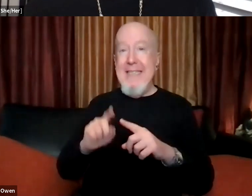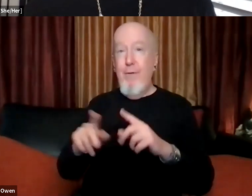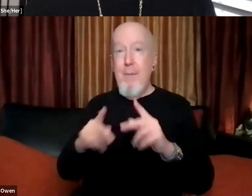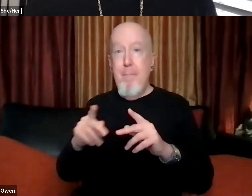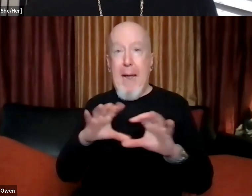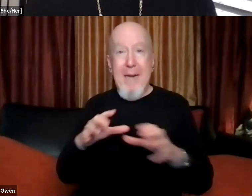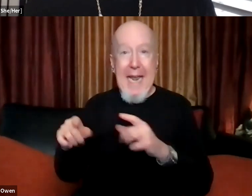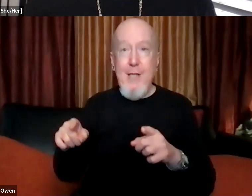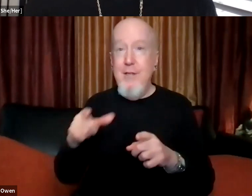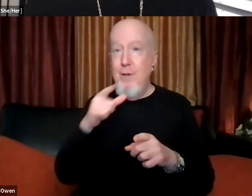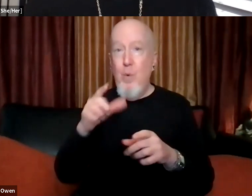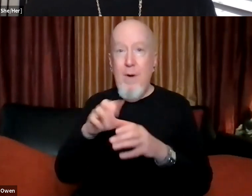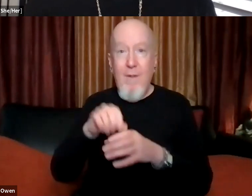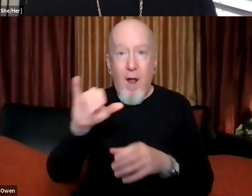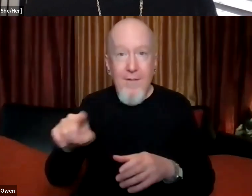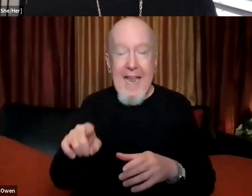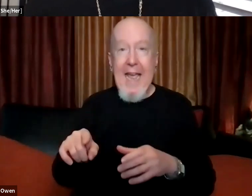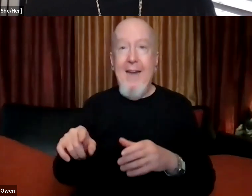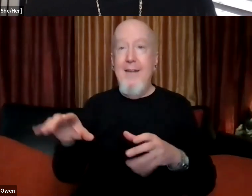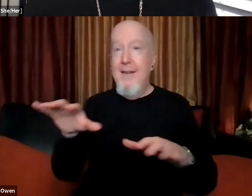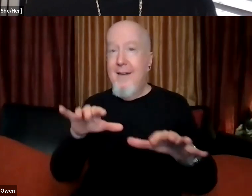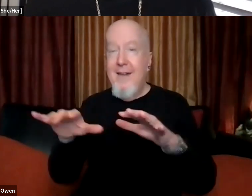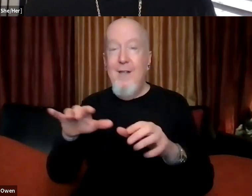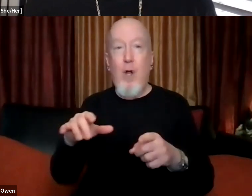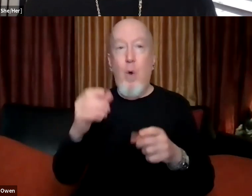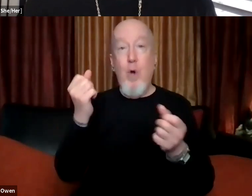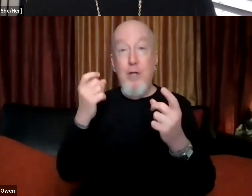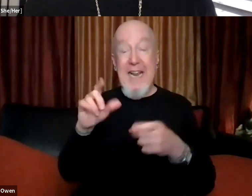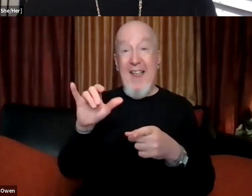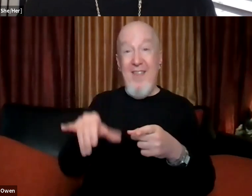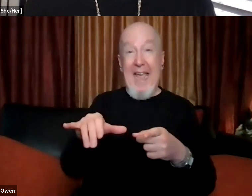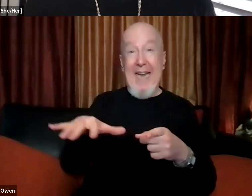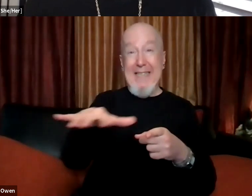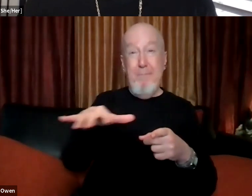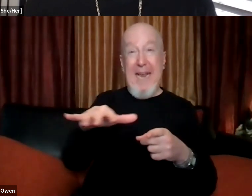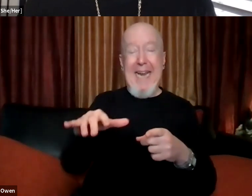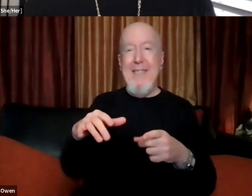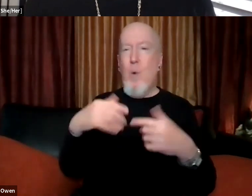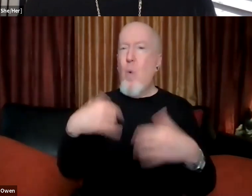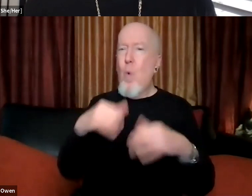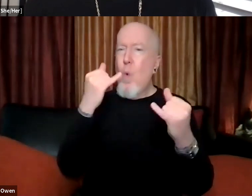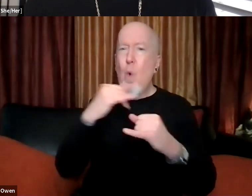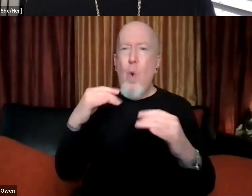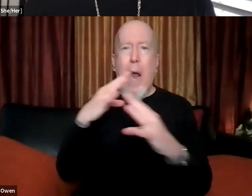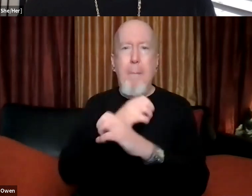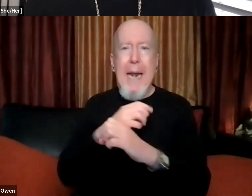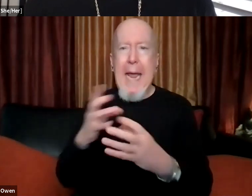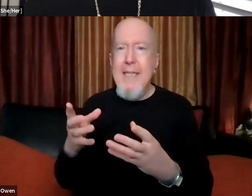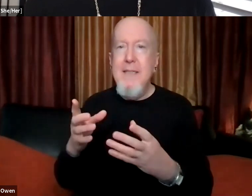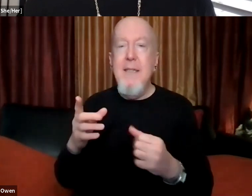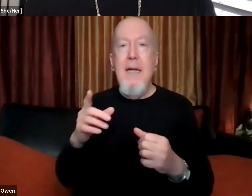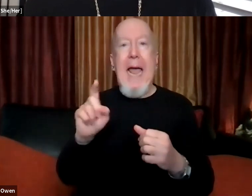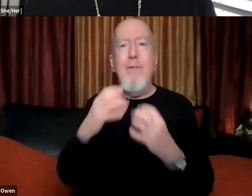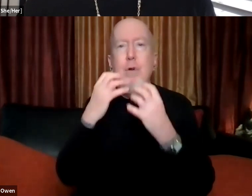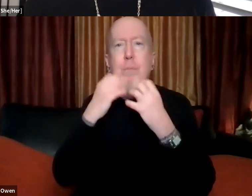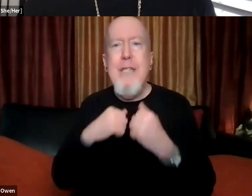them. So that the idea that, that, that those spaces in their complexity have to be preserved and protected, I think makes a lot of sense